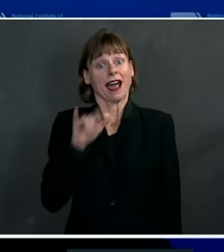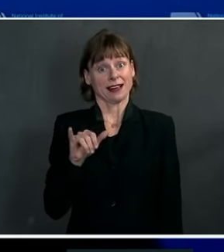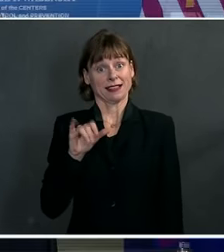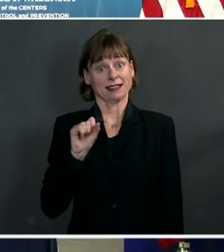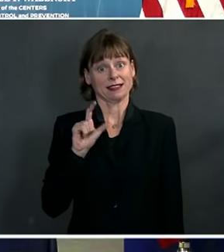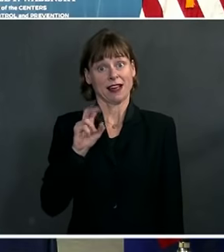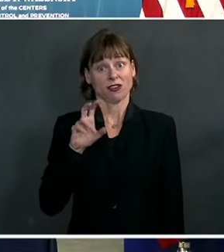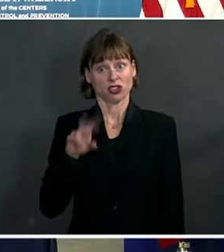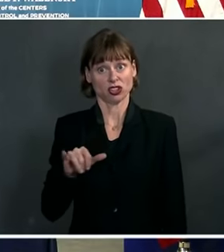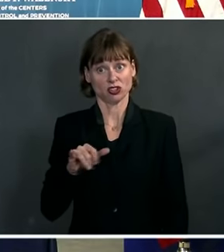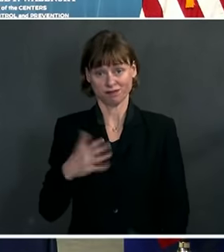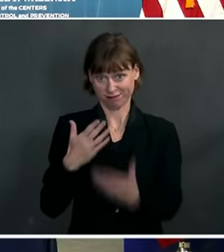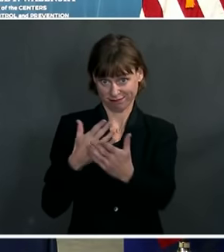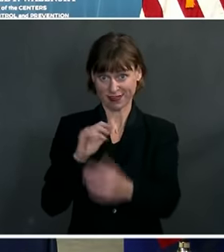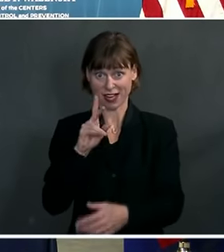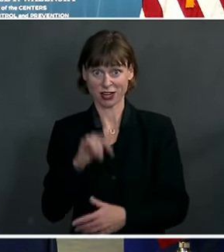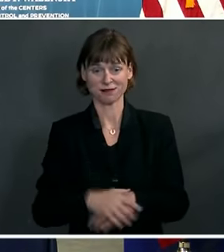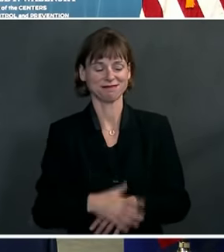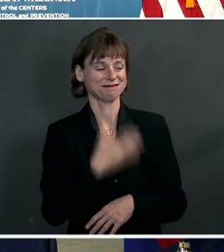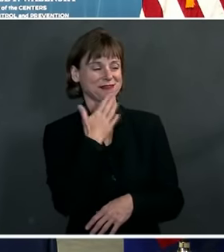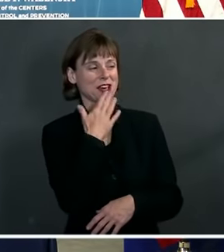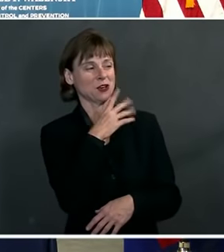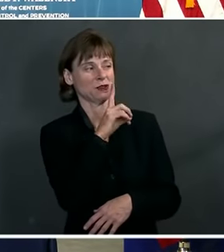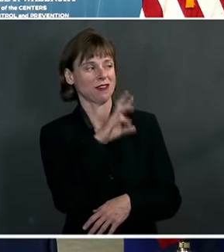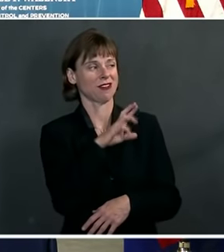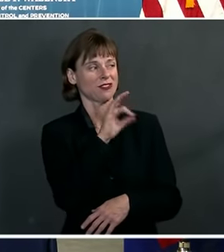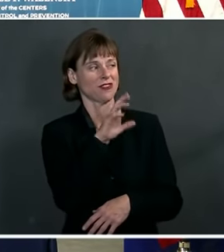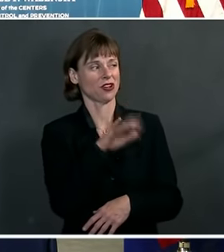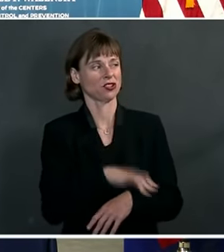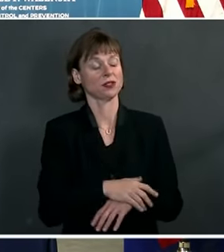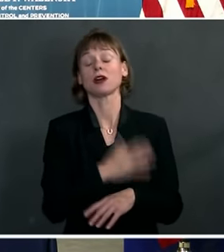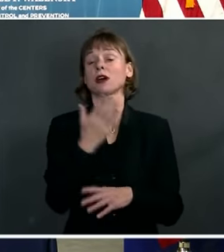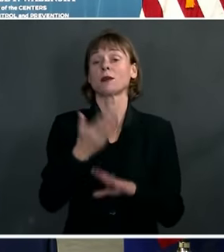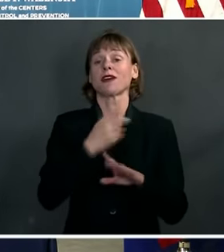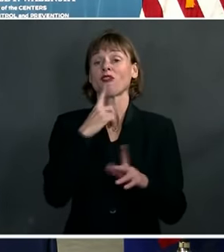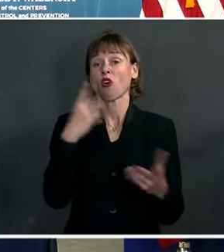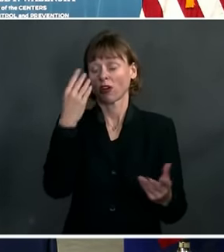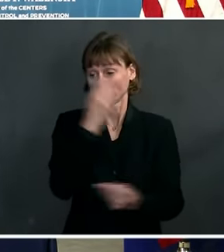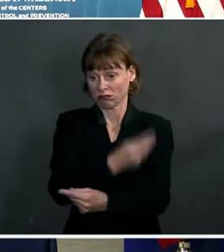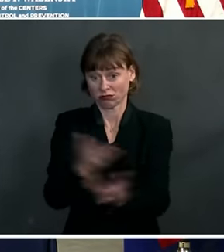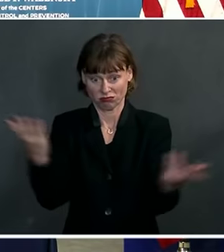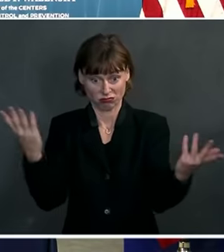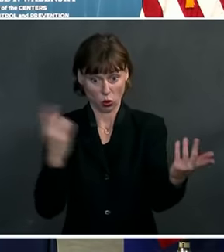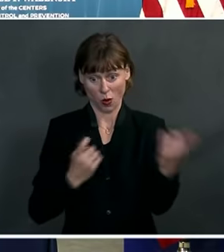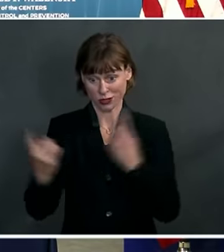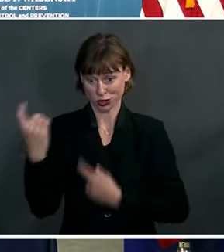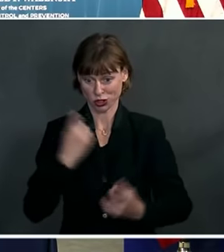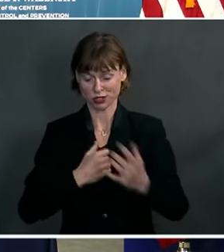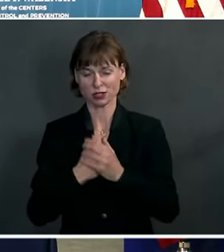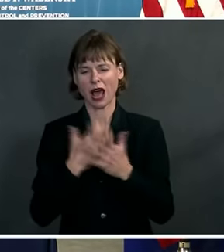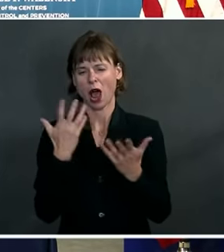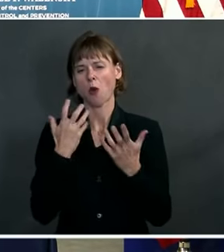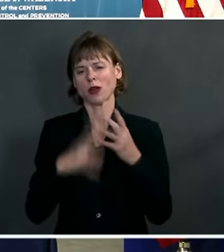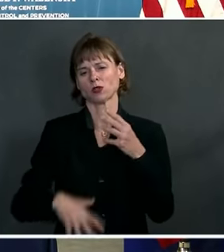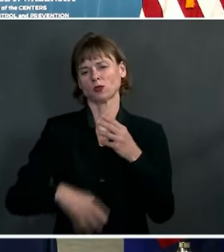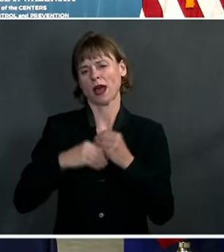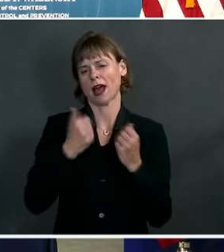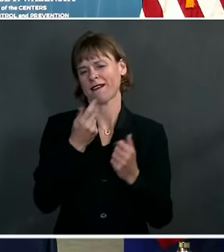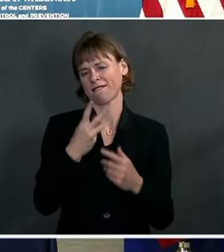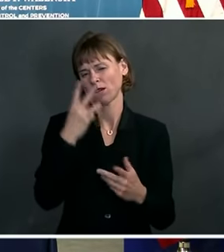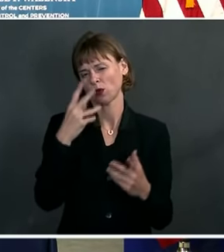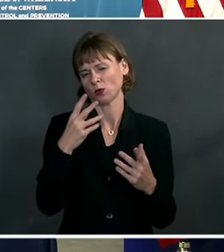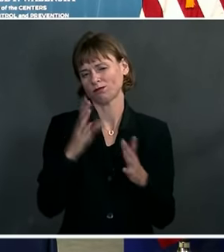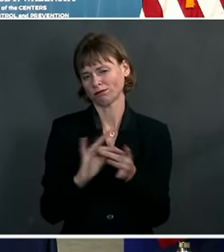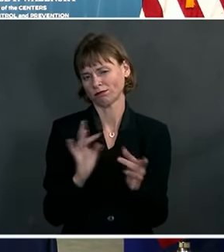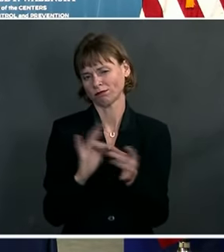Andy? Thank you, Dr. Fauci. Before I turn it over to all of you for some questions, I want to offer a few updates and